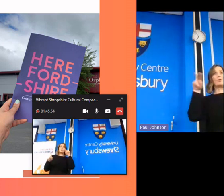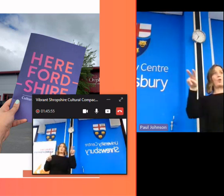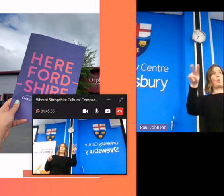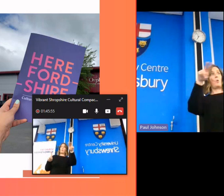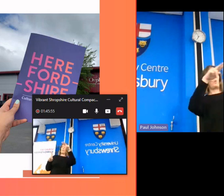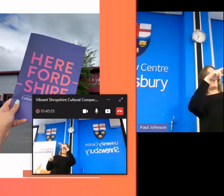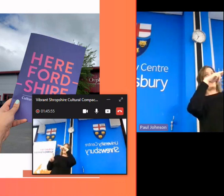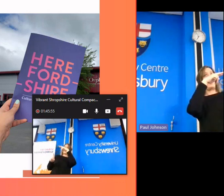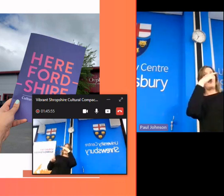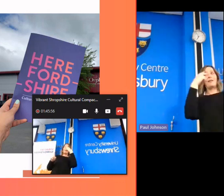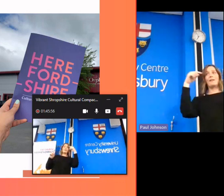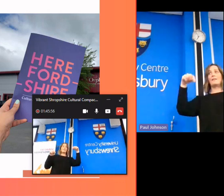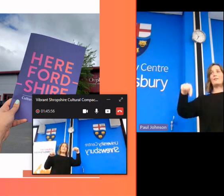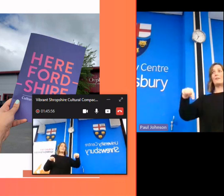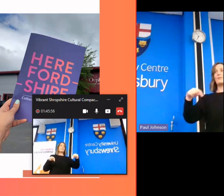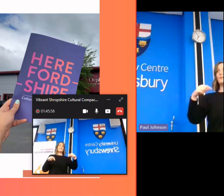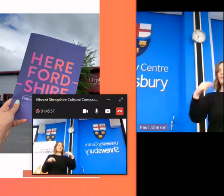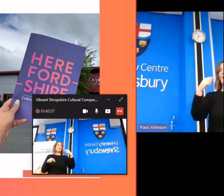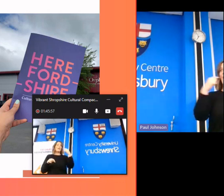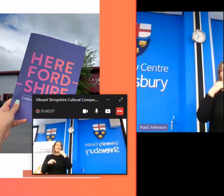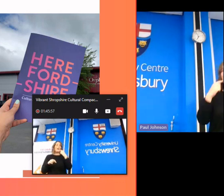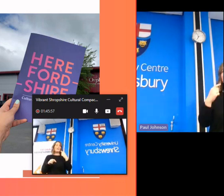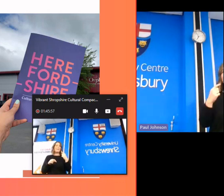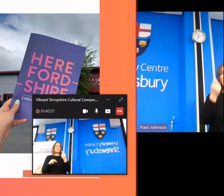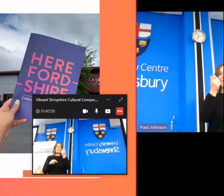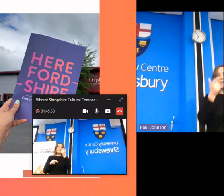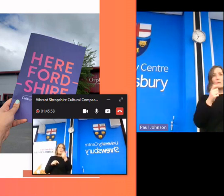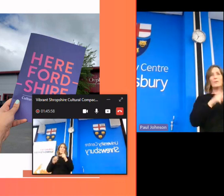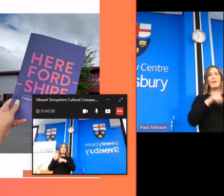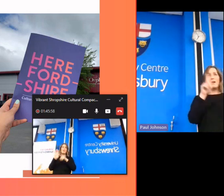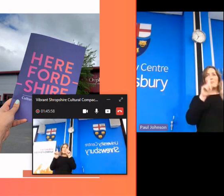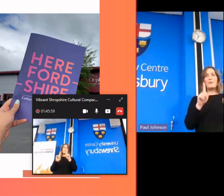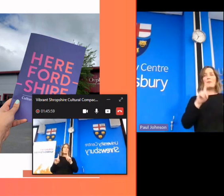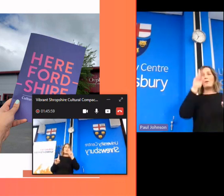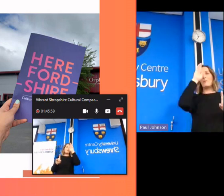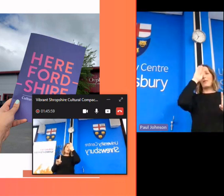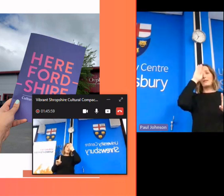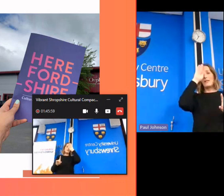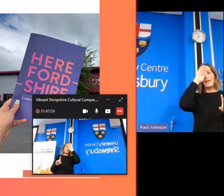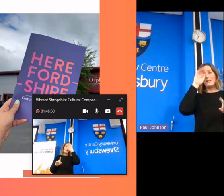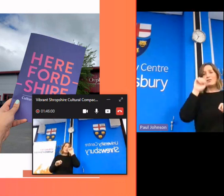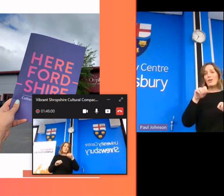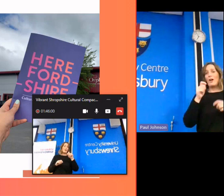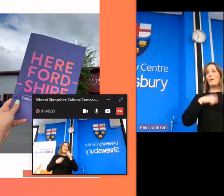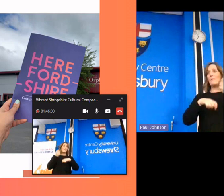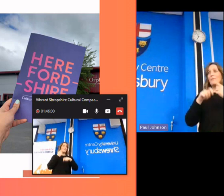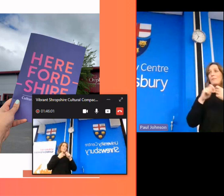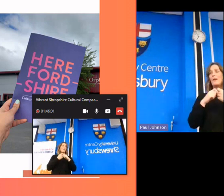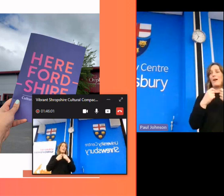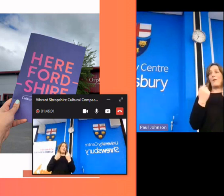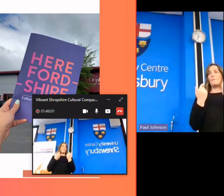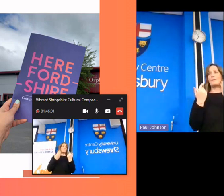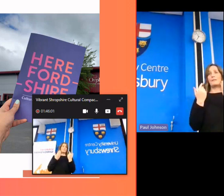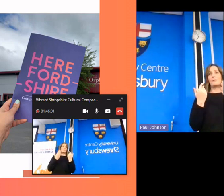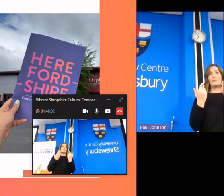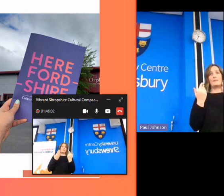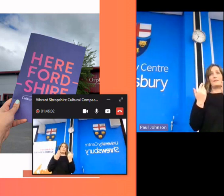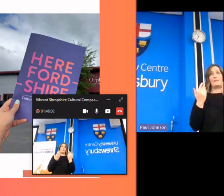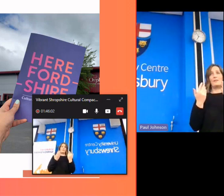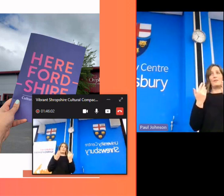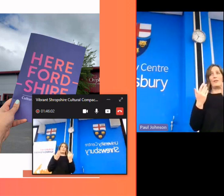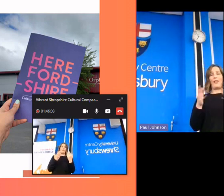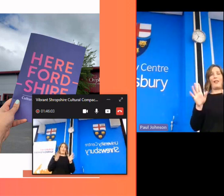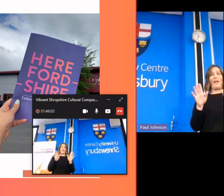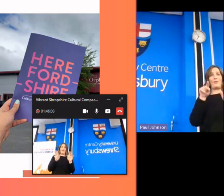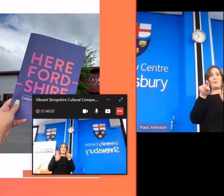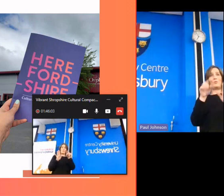around here i mean there are positive young people but you know the danger is you know it's very much left yes to a